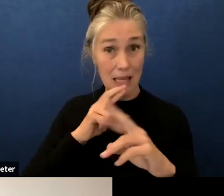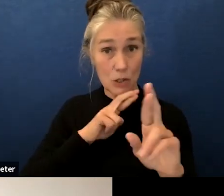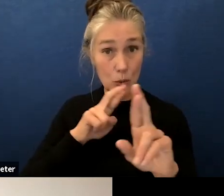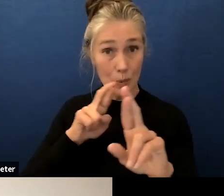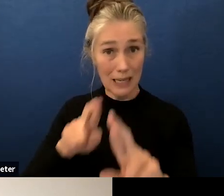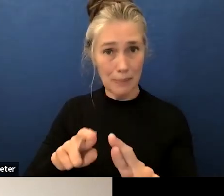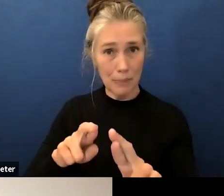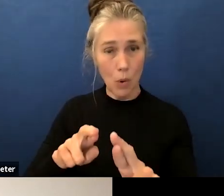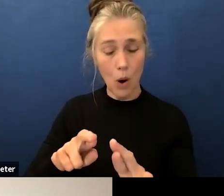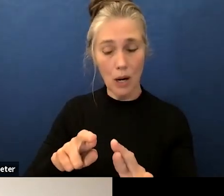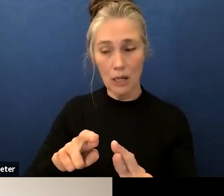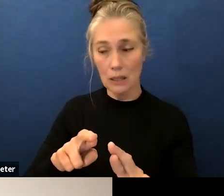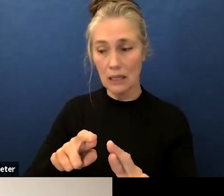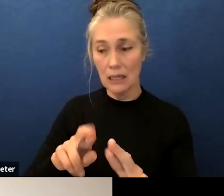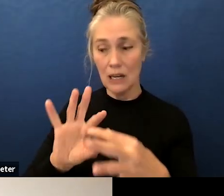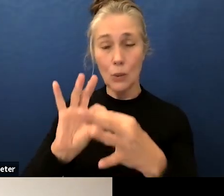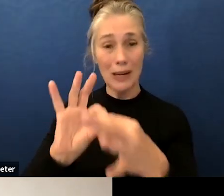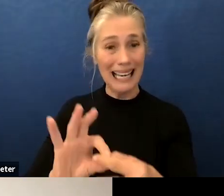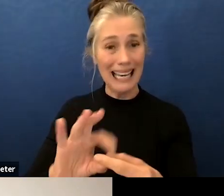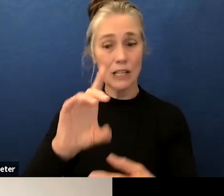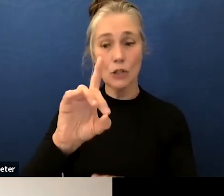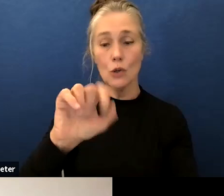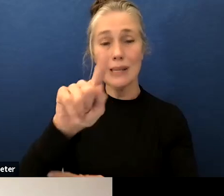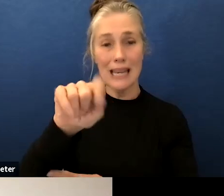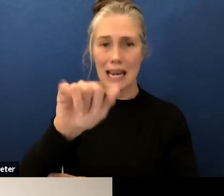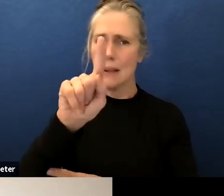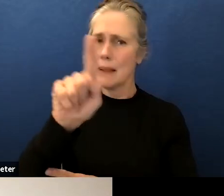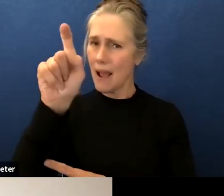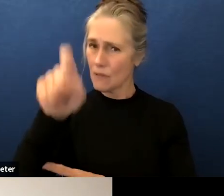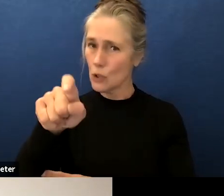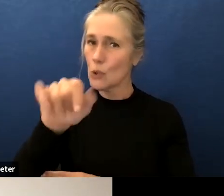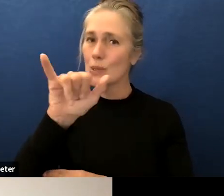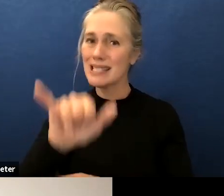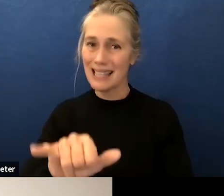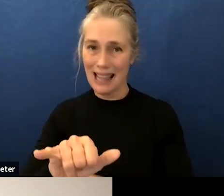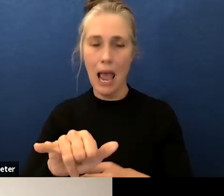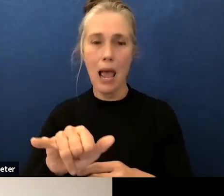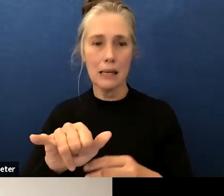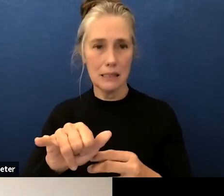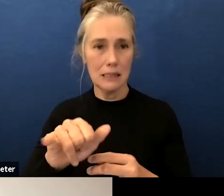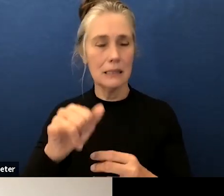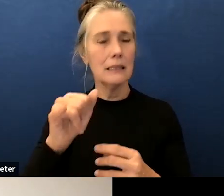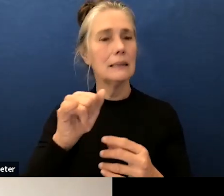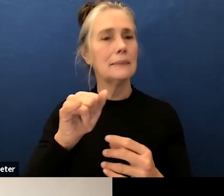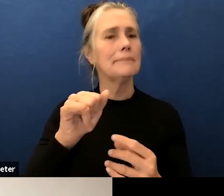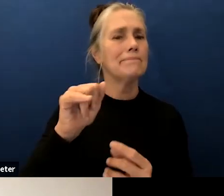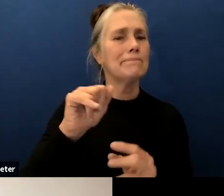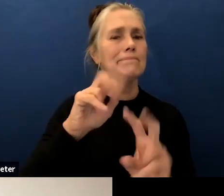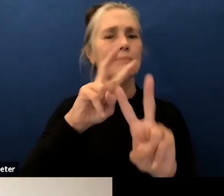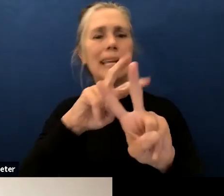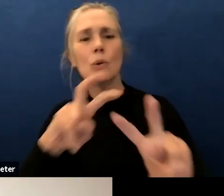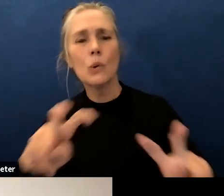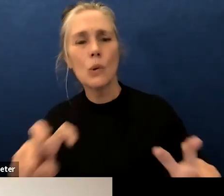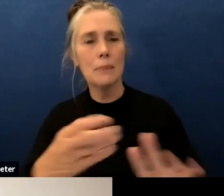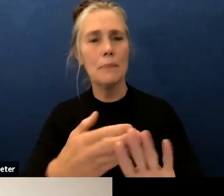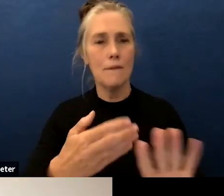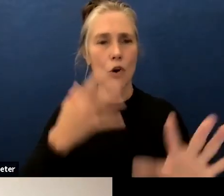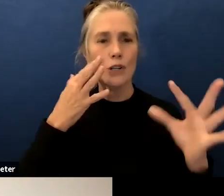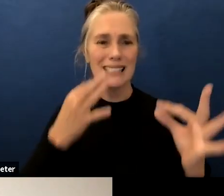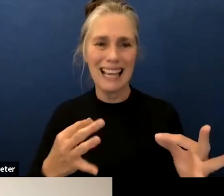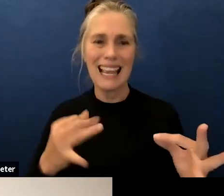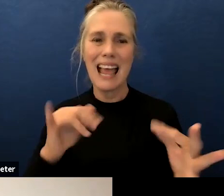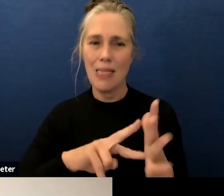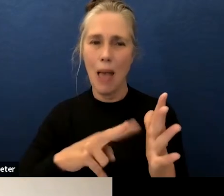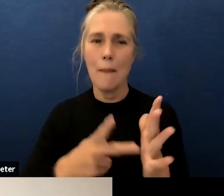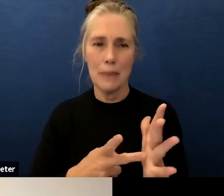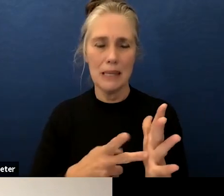about our data but we're going have to use that cycle of inquiry to make decisions around this process so it's going to be a longer process and